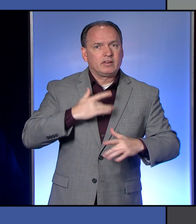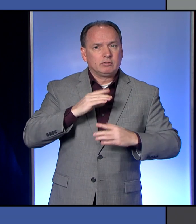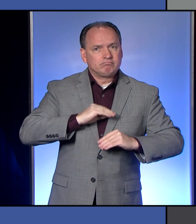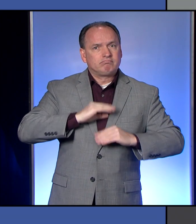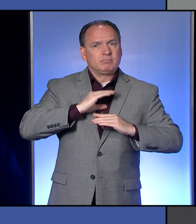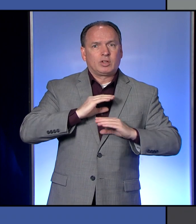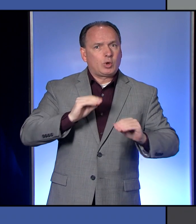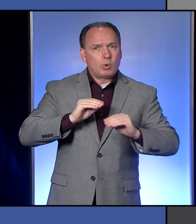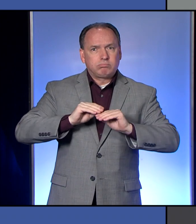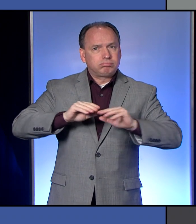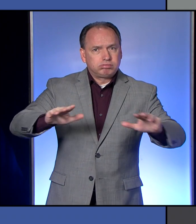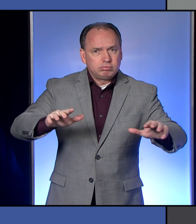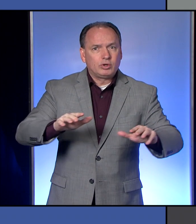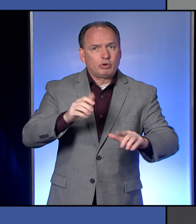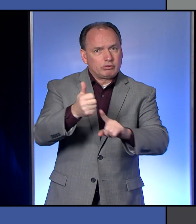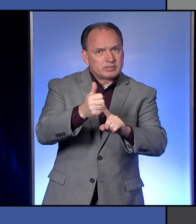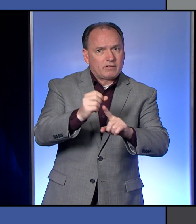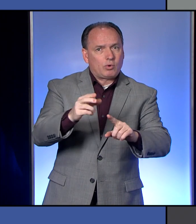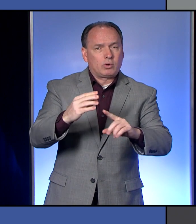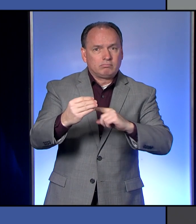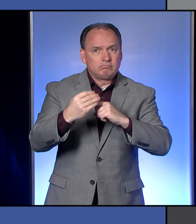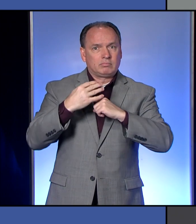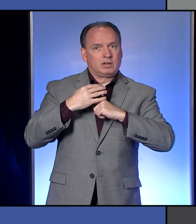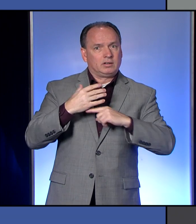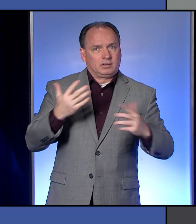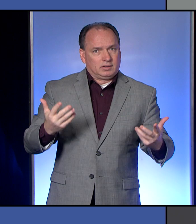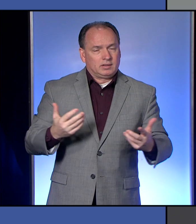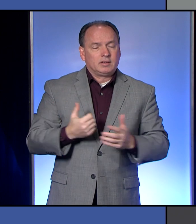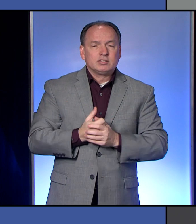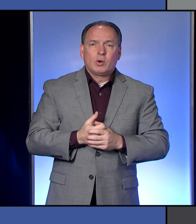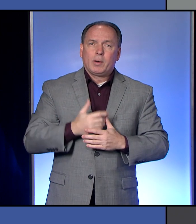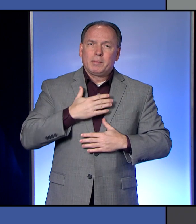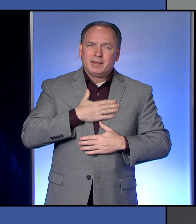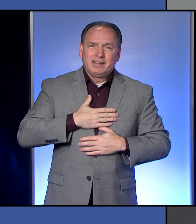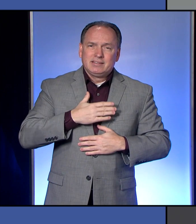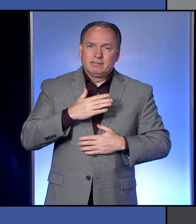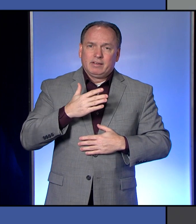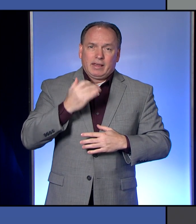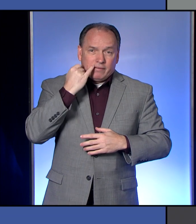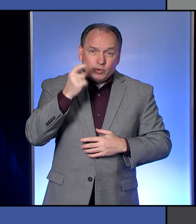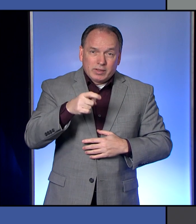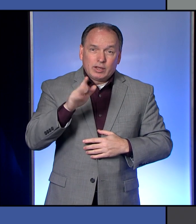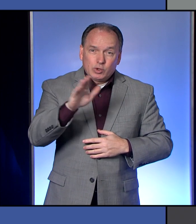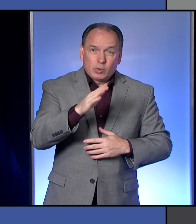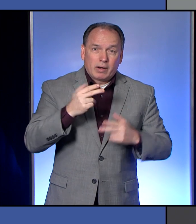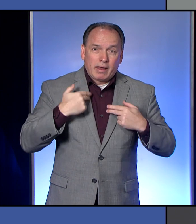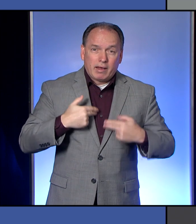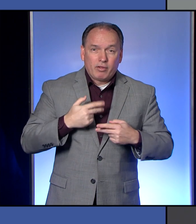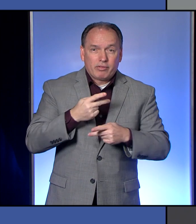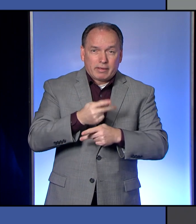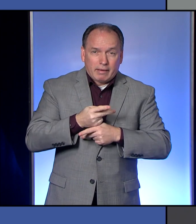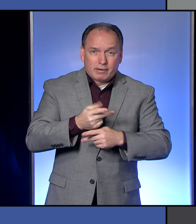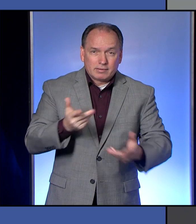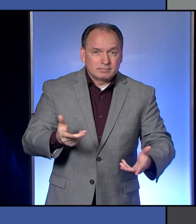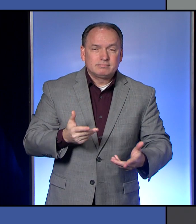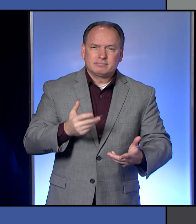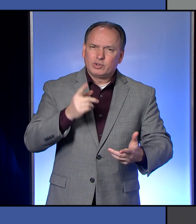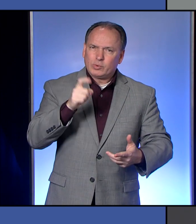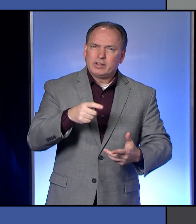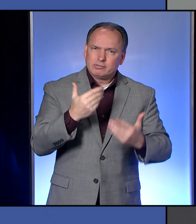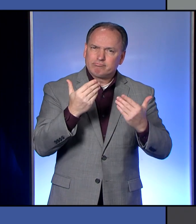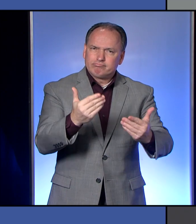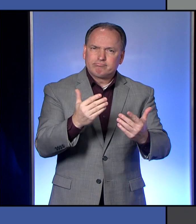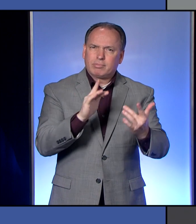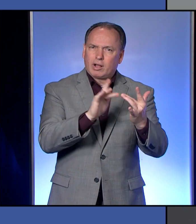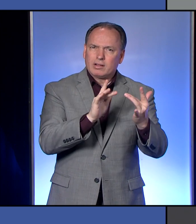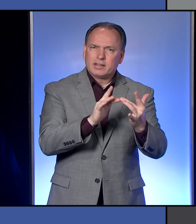any spread of disease, either from yourself or to yourself. So please, if you need health care, seek it out. I